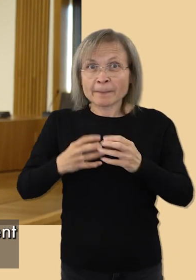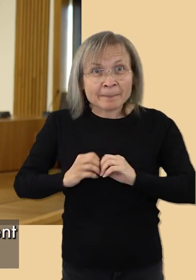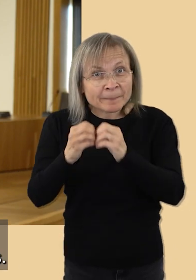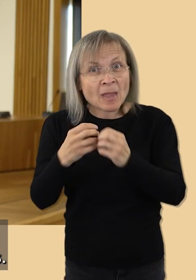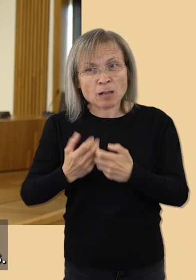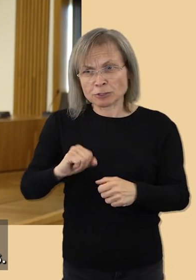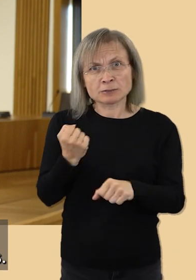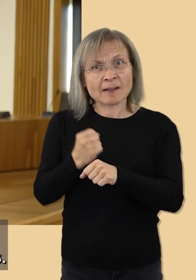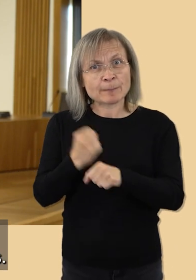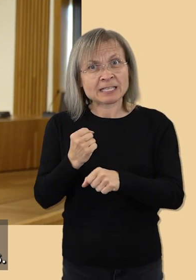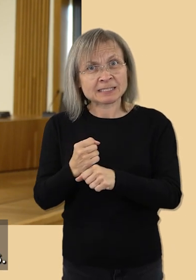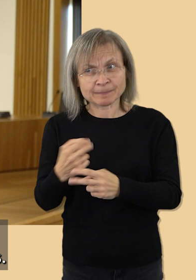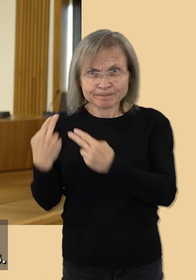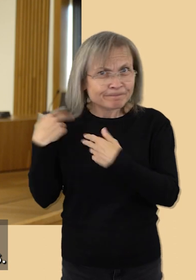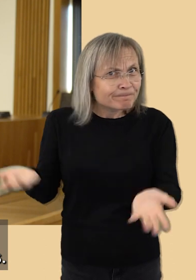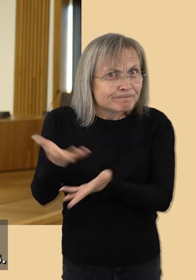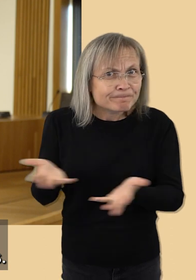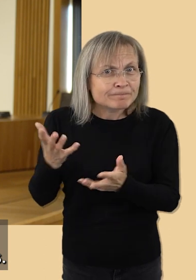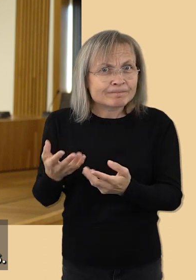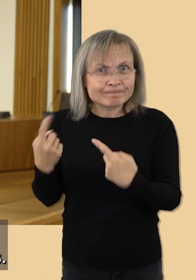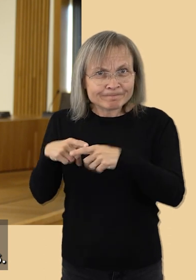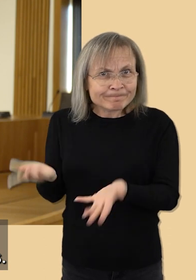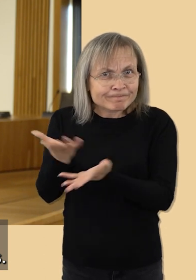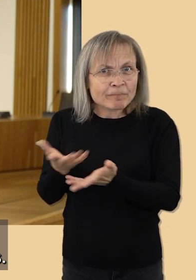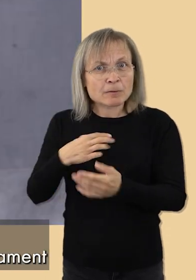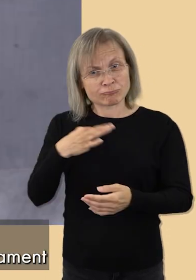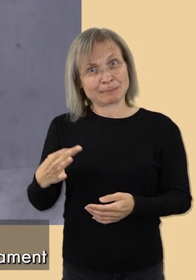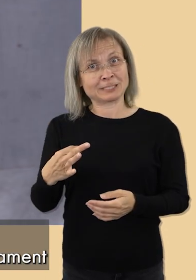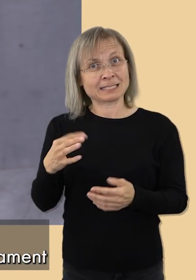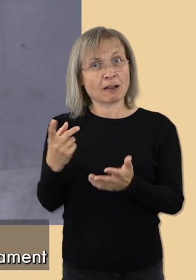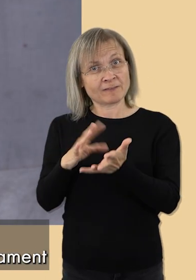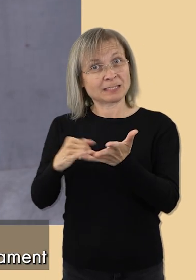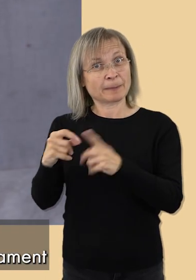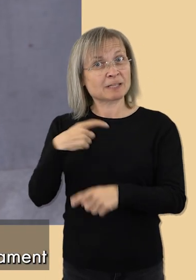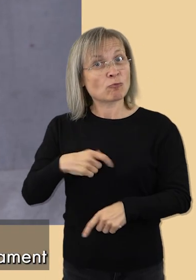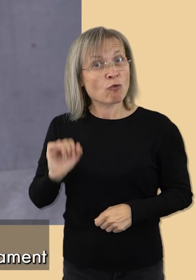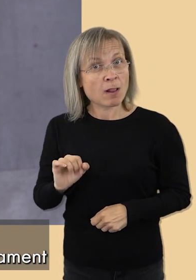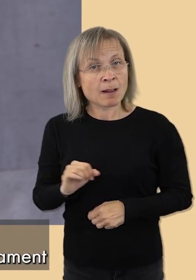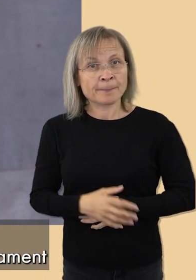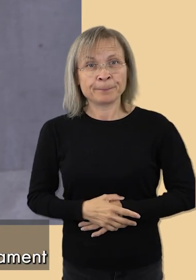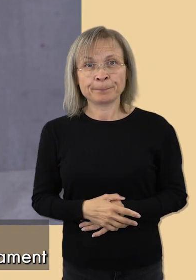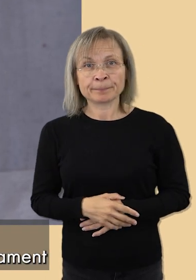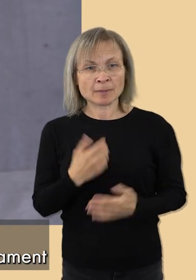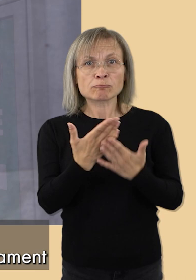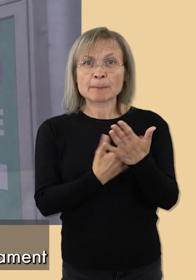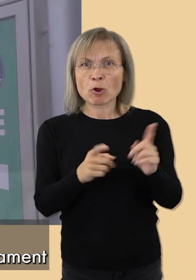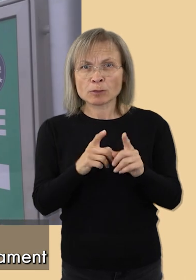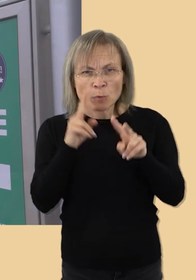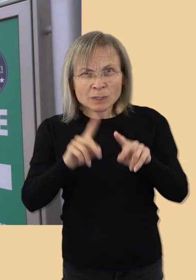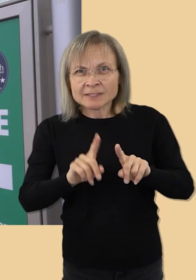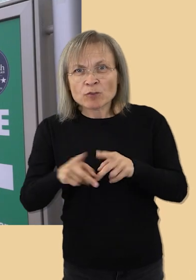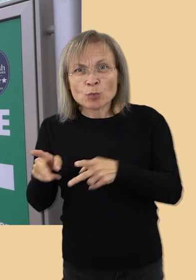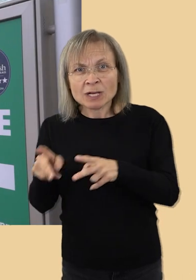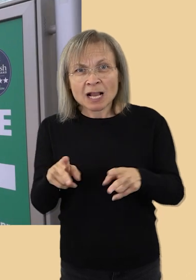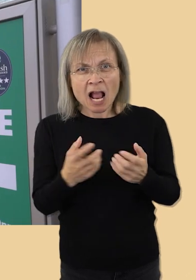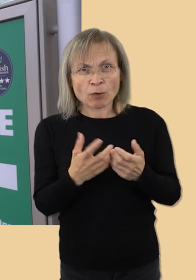account, complementing the representative role of MSPs. Our report also considers lots of other ways in which the Parliament